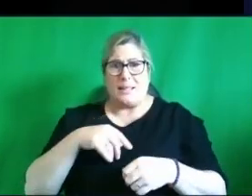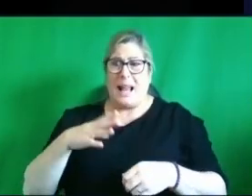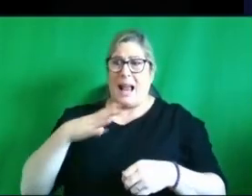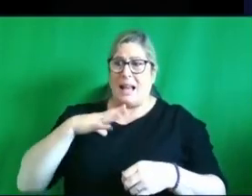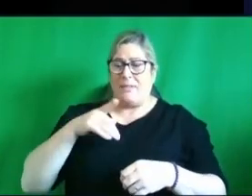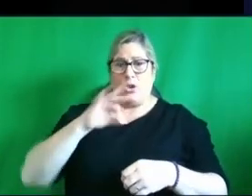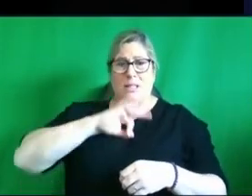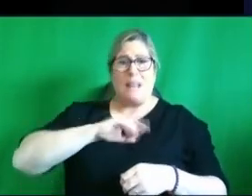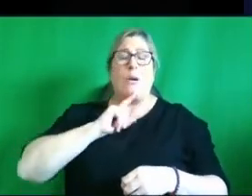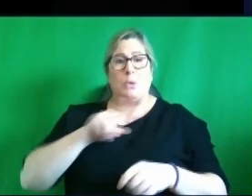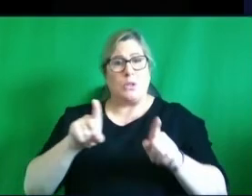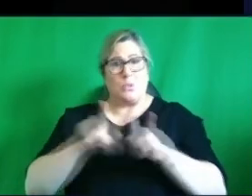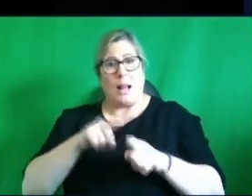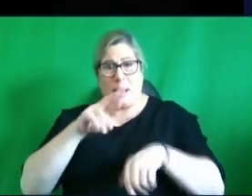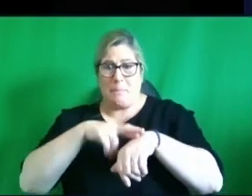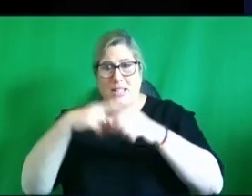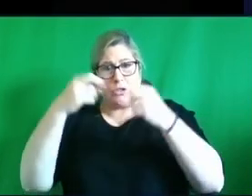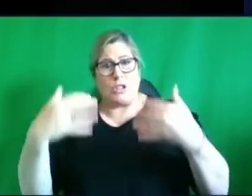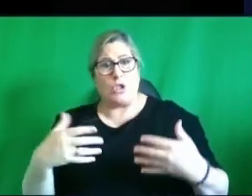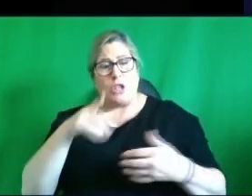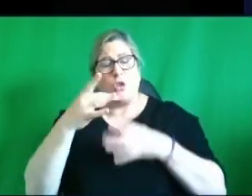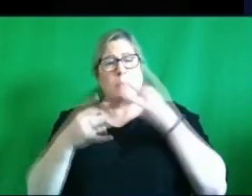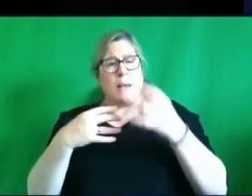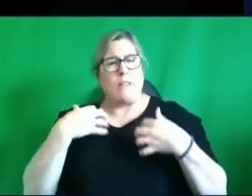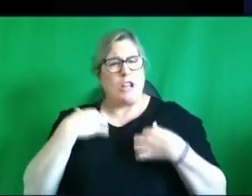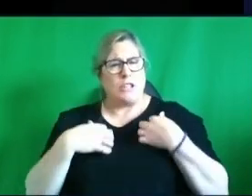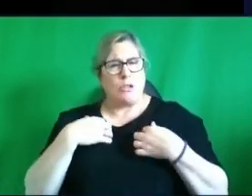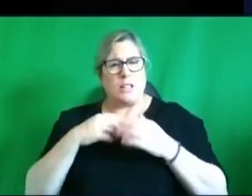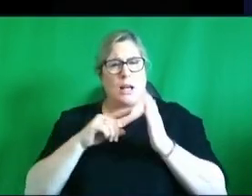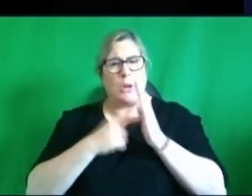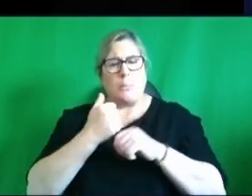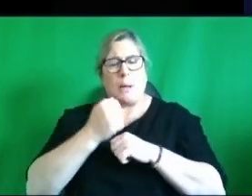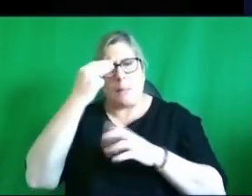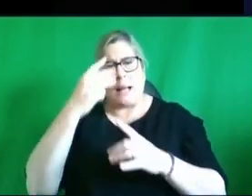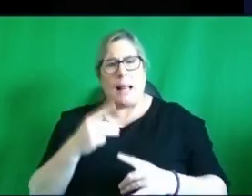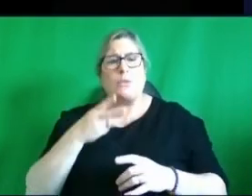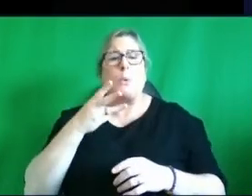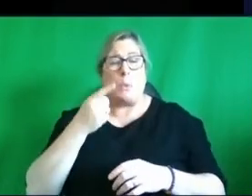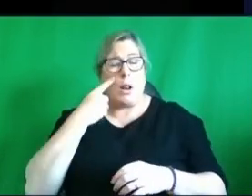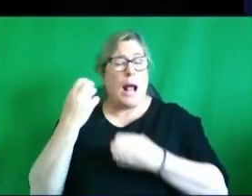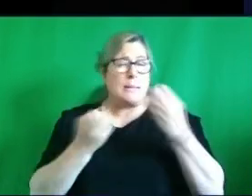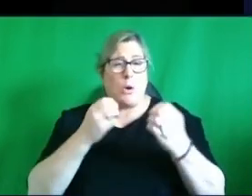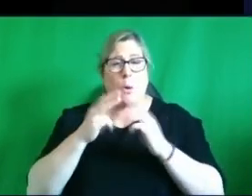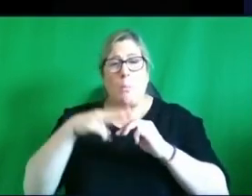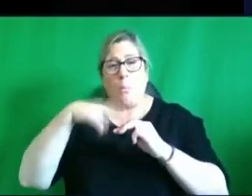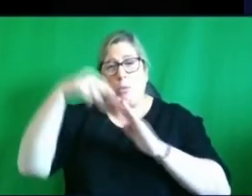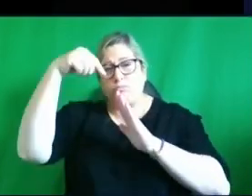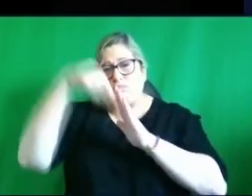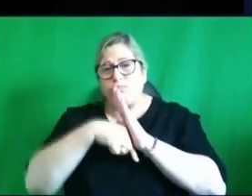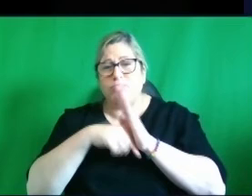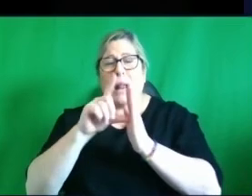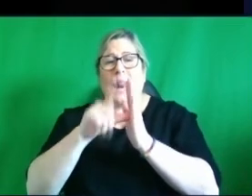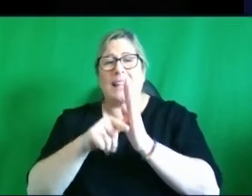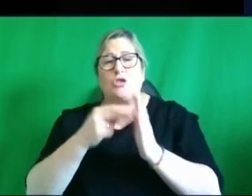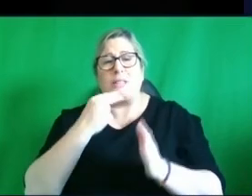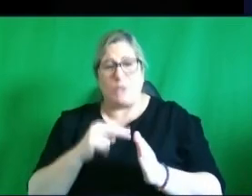particular center close to you and you made some very interesting points there uh on mental health which we will actually be exploring a bit more uh later on uh this